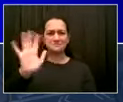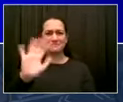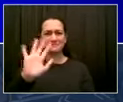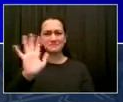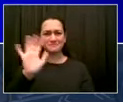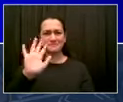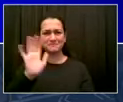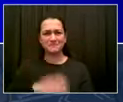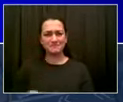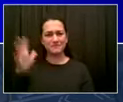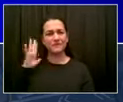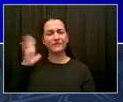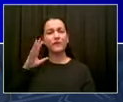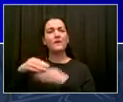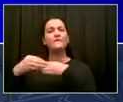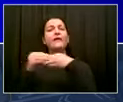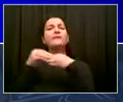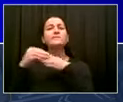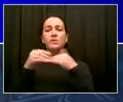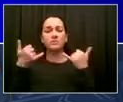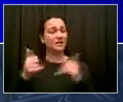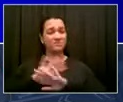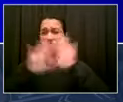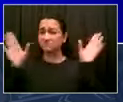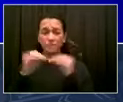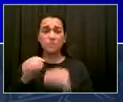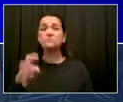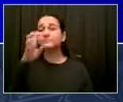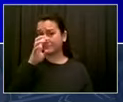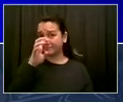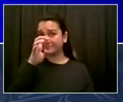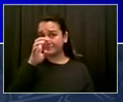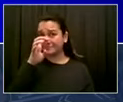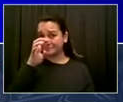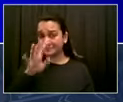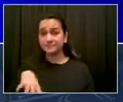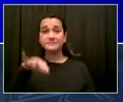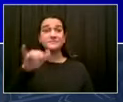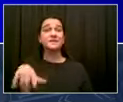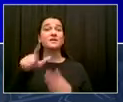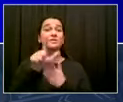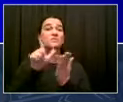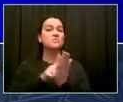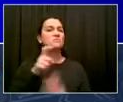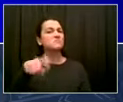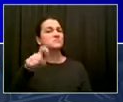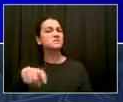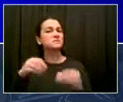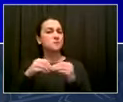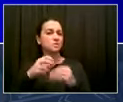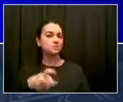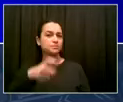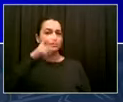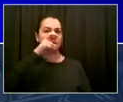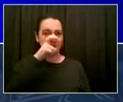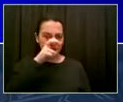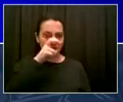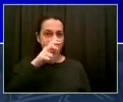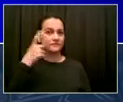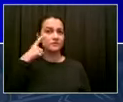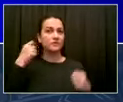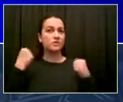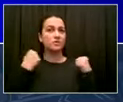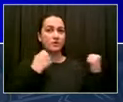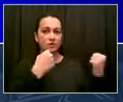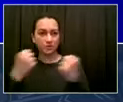We also, in the city, will continue to be announcing additional Vision Zero measures. We're investing a lot in Vision Zero in the budget